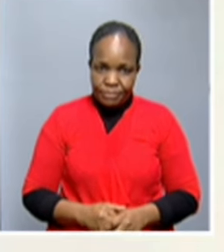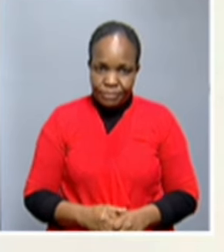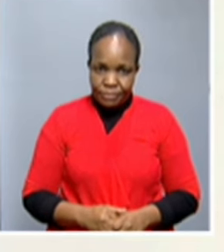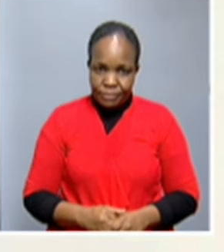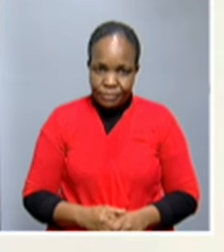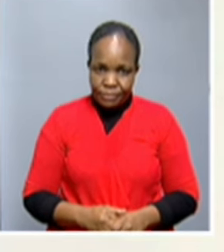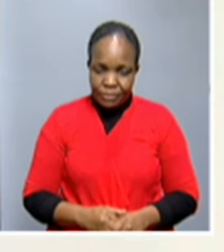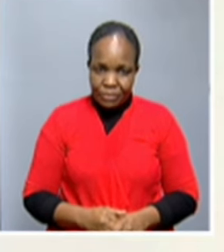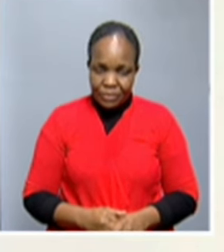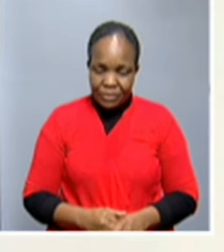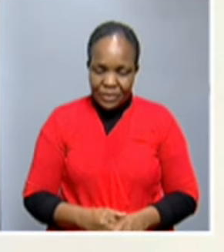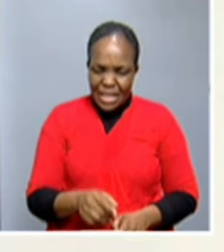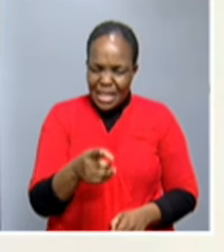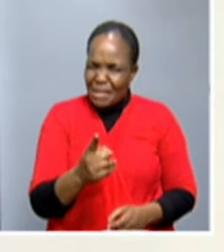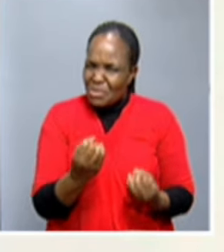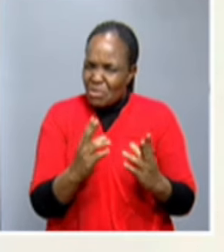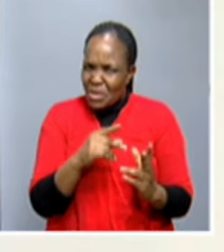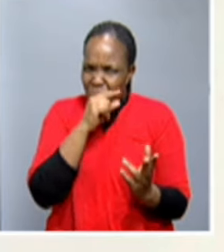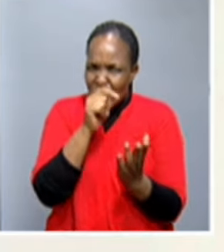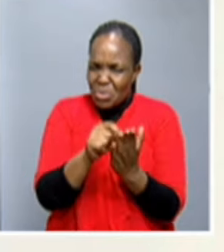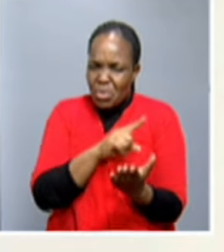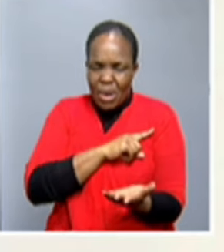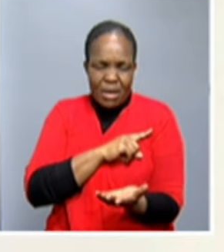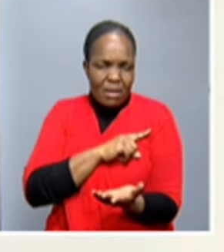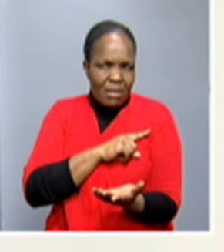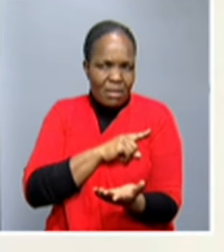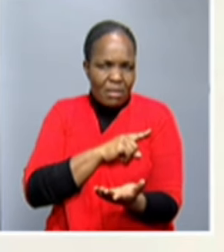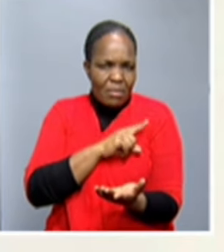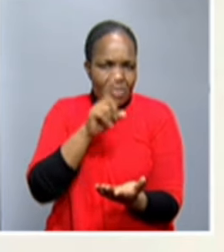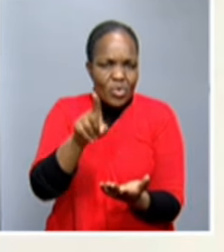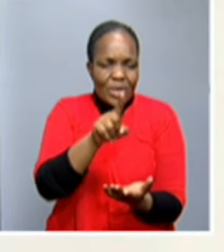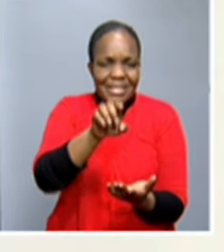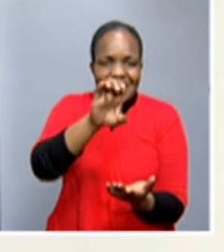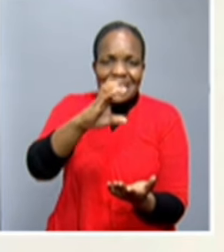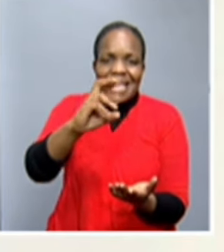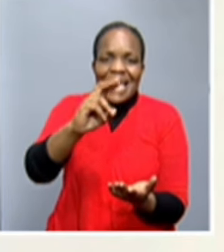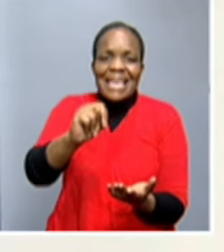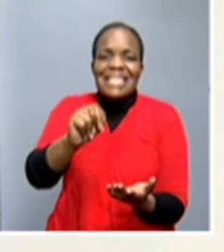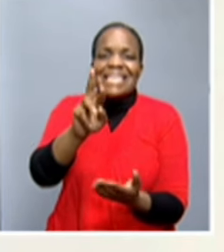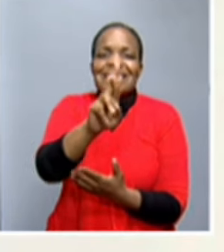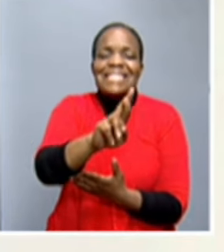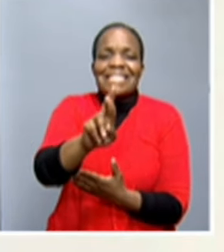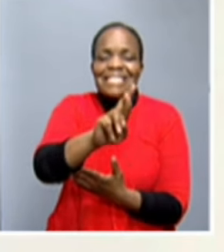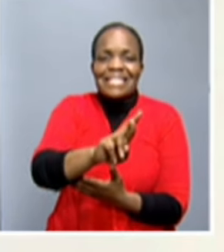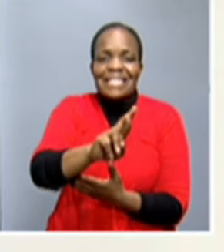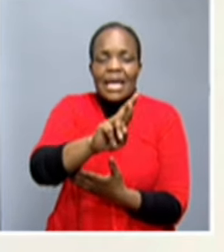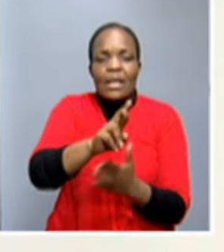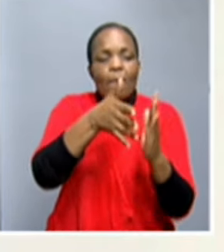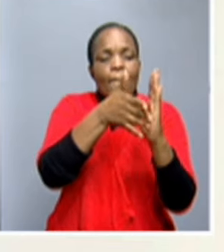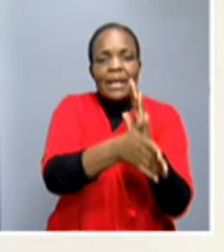What contributed to that, when I spoke to the ECN regional electoral